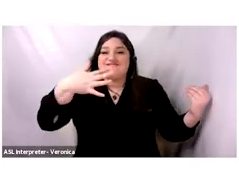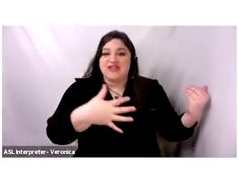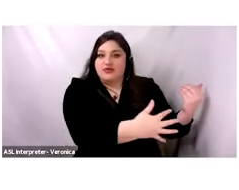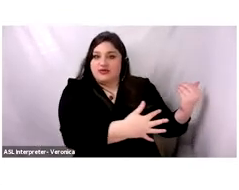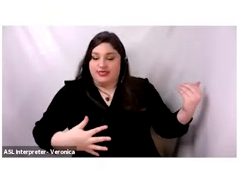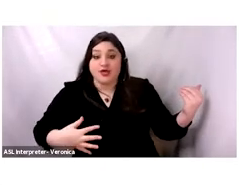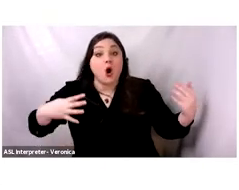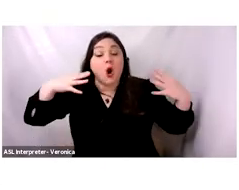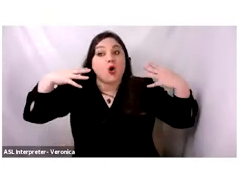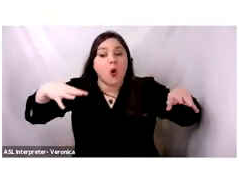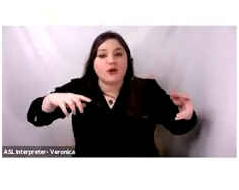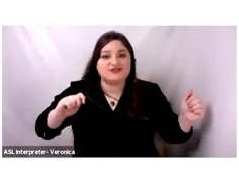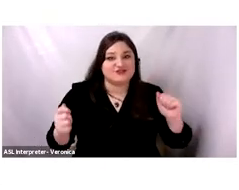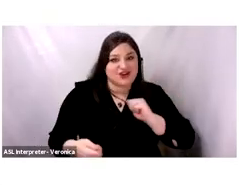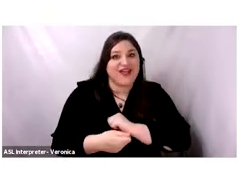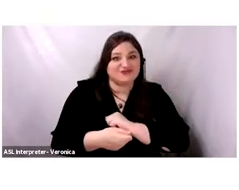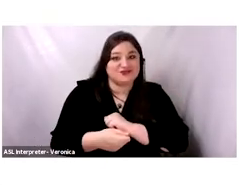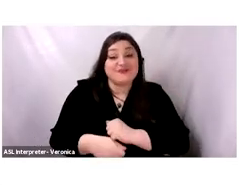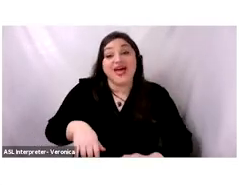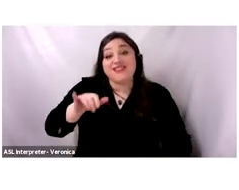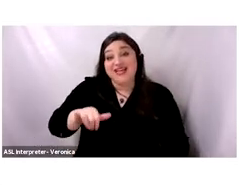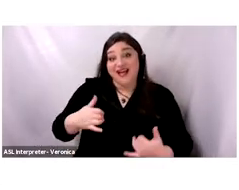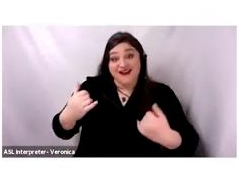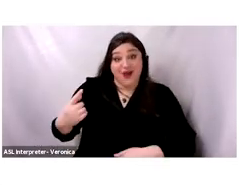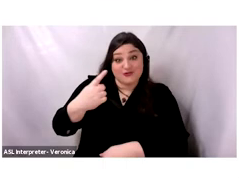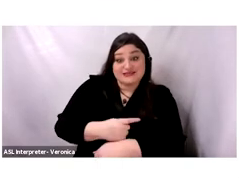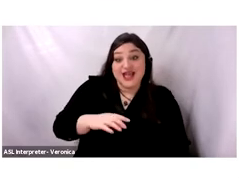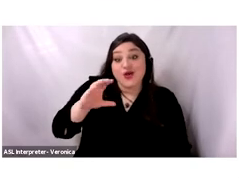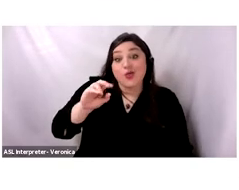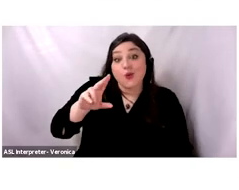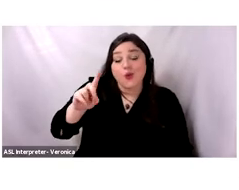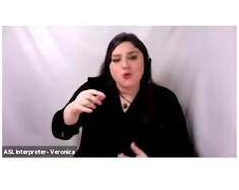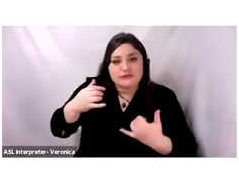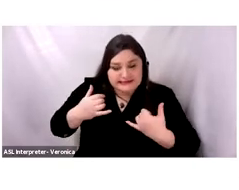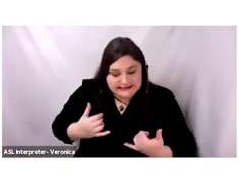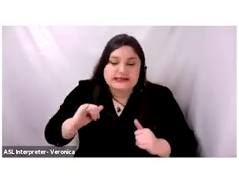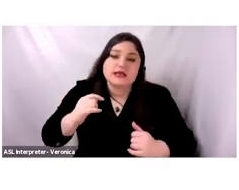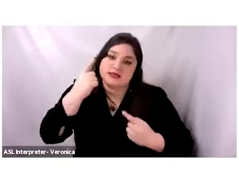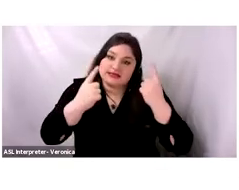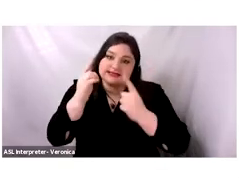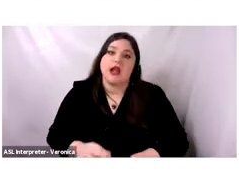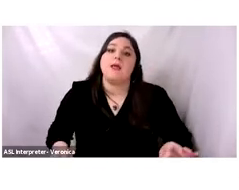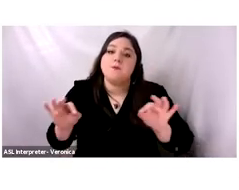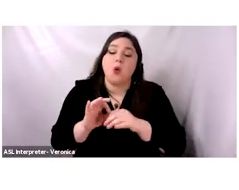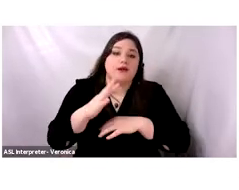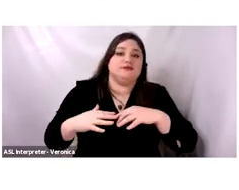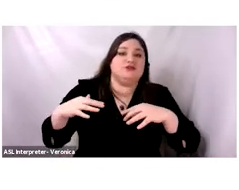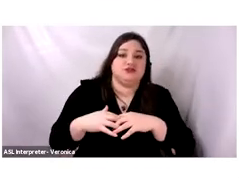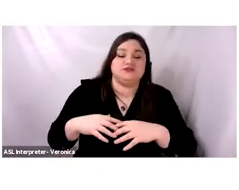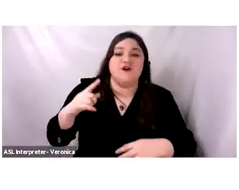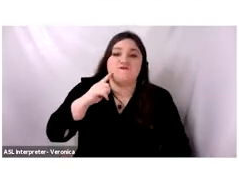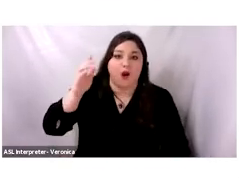instrument. The oud is still a very important indigenous instrument in Arabic music. He